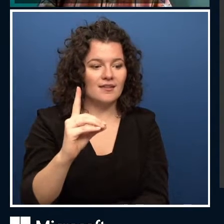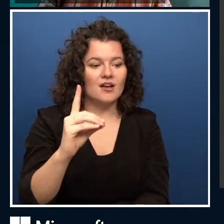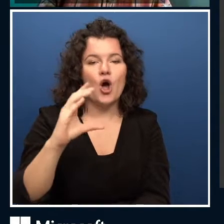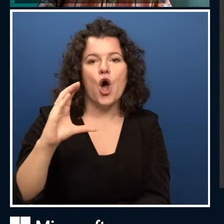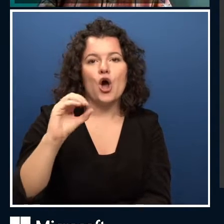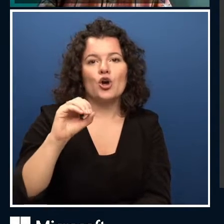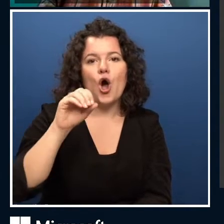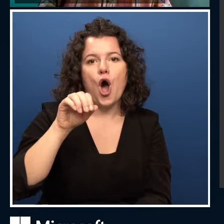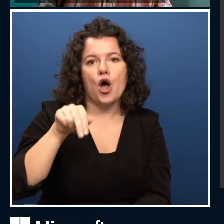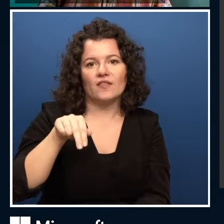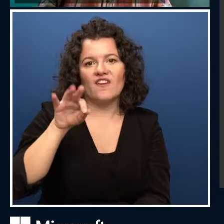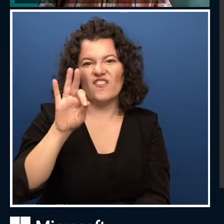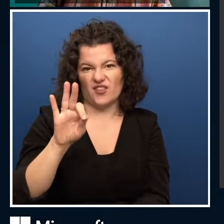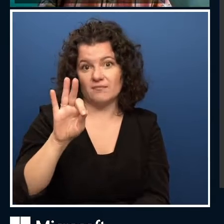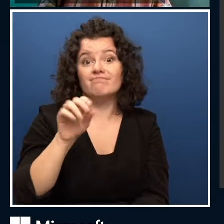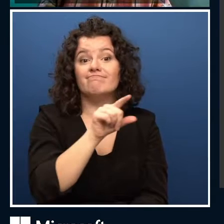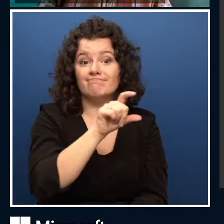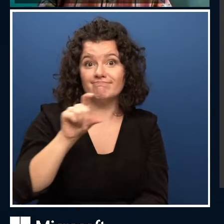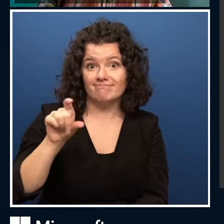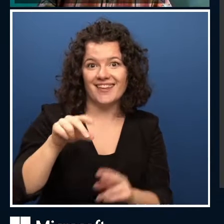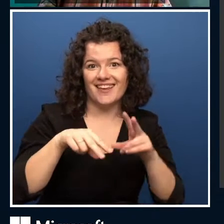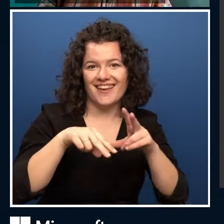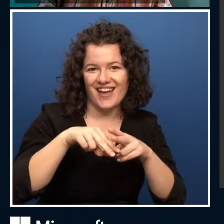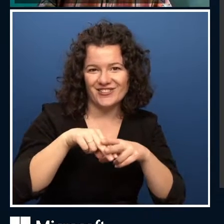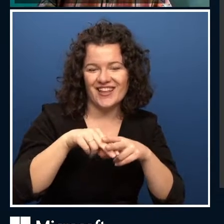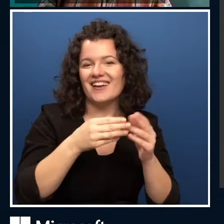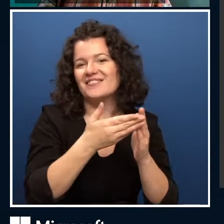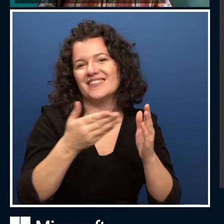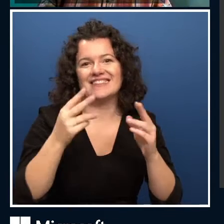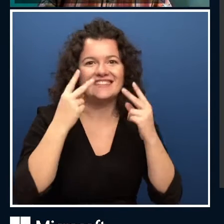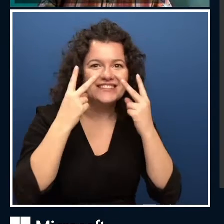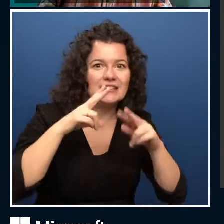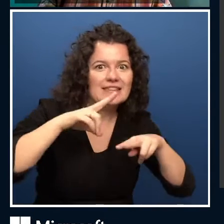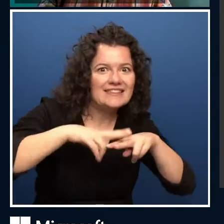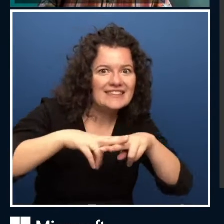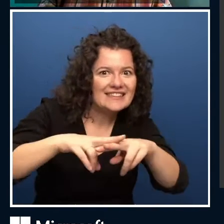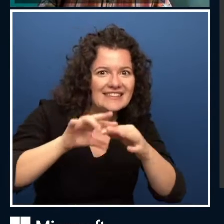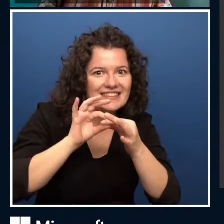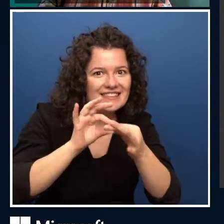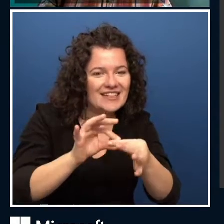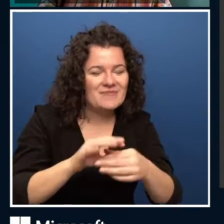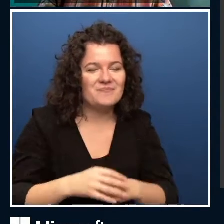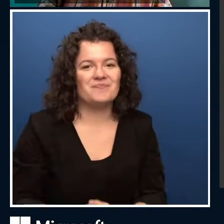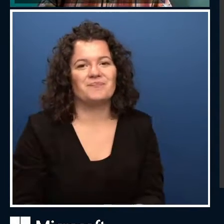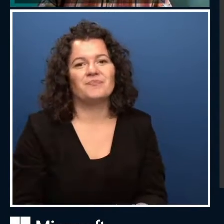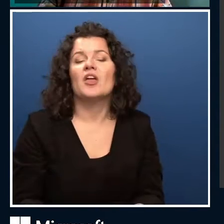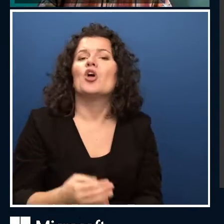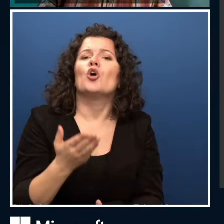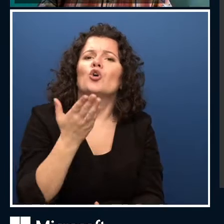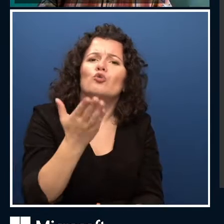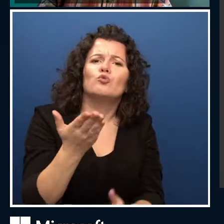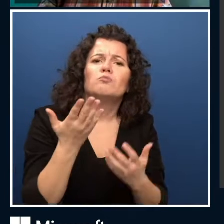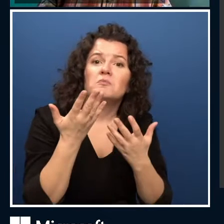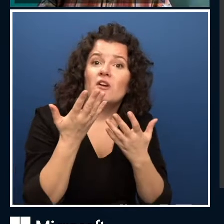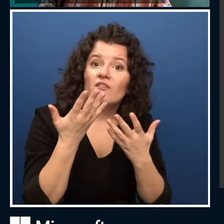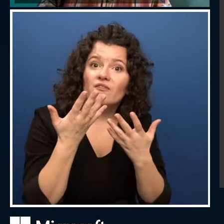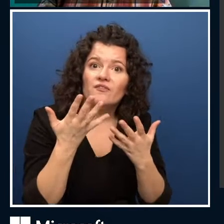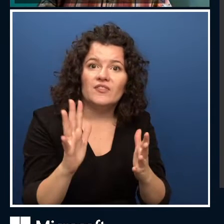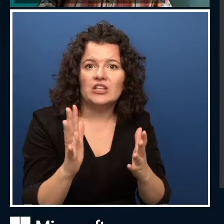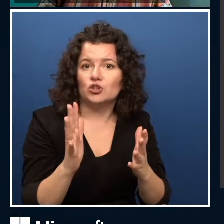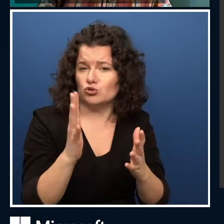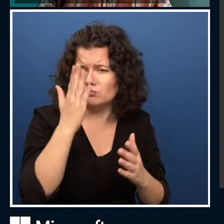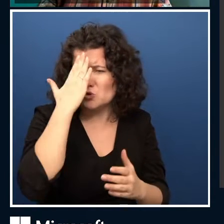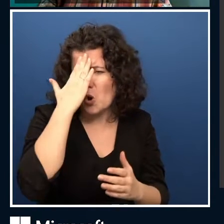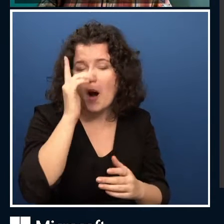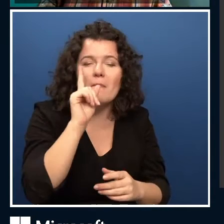of be interacting with you all the time. If you're probably already there, but we obviously have our event website. Our event website has